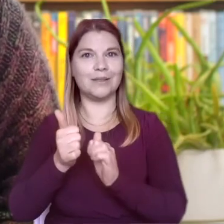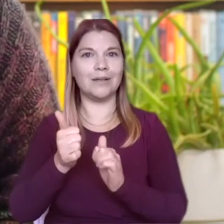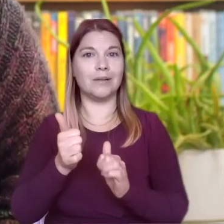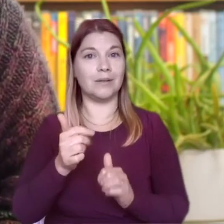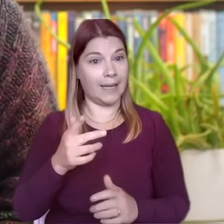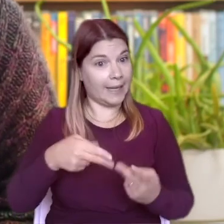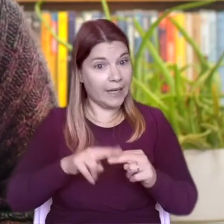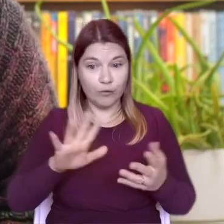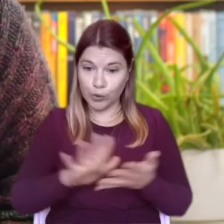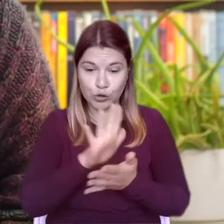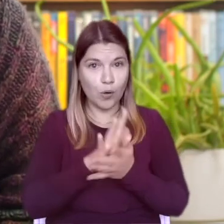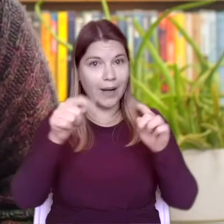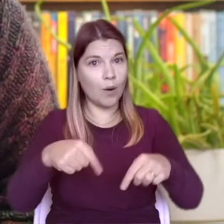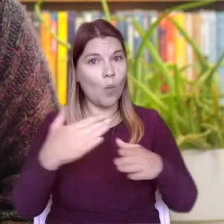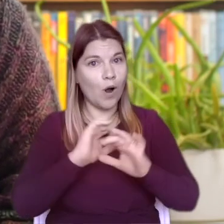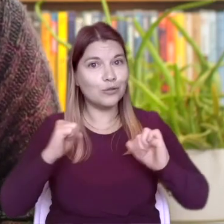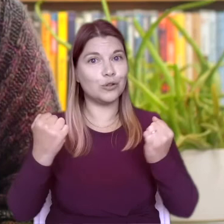sounds you can make around them.